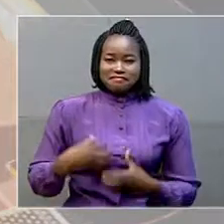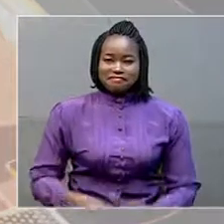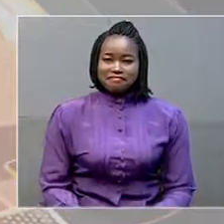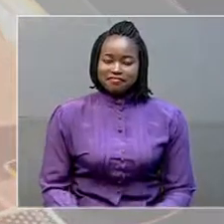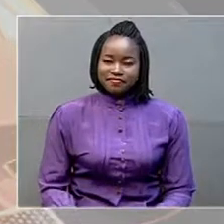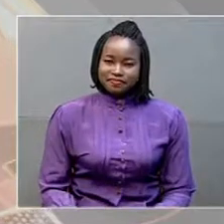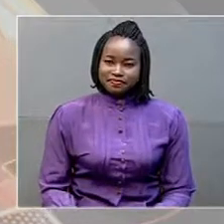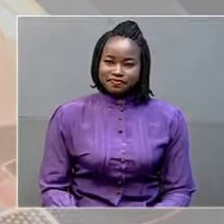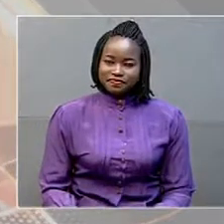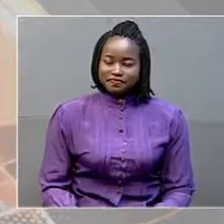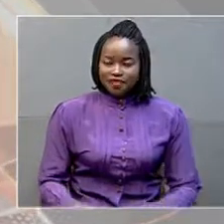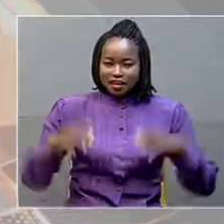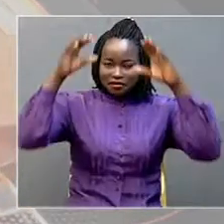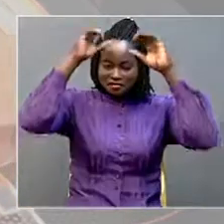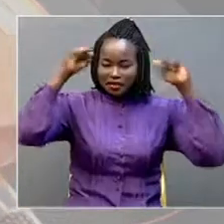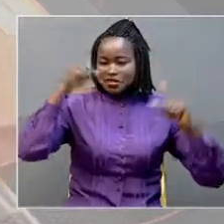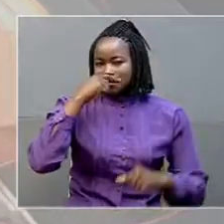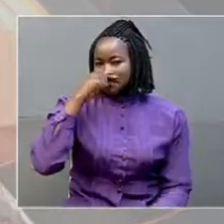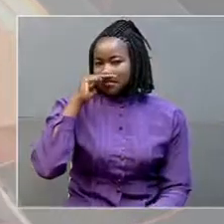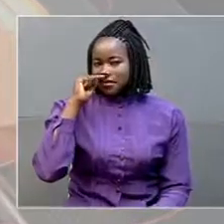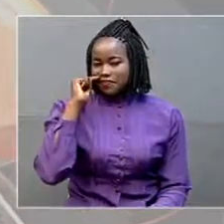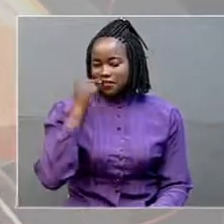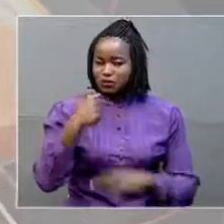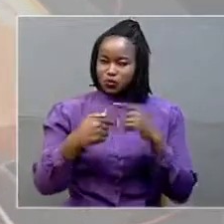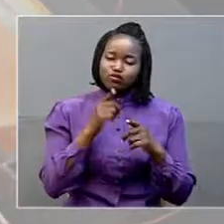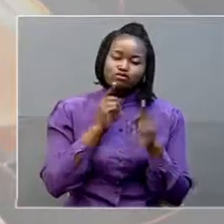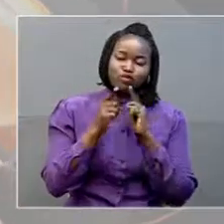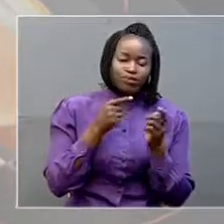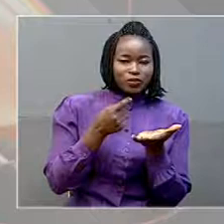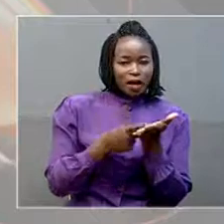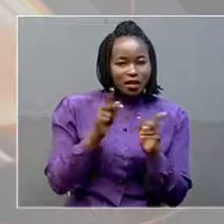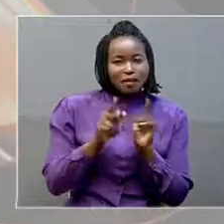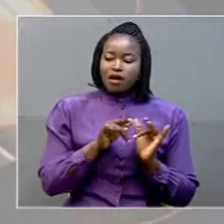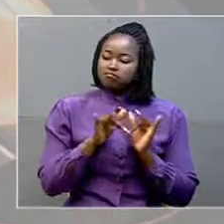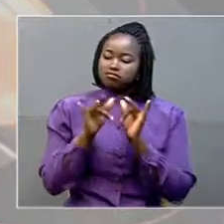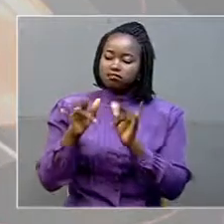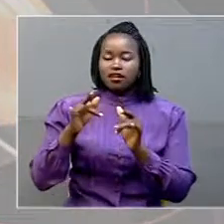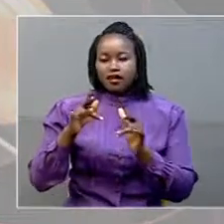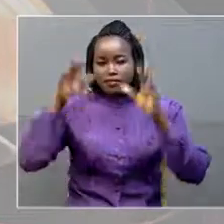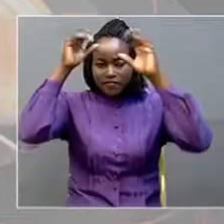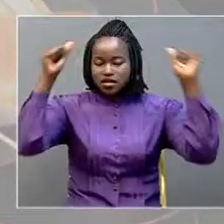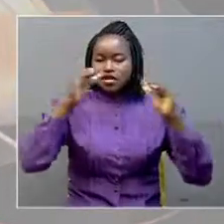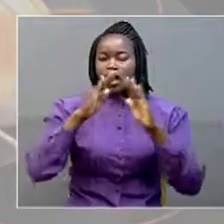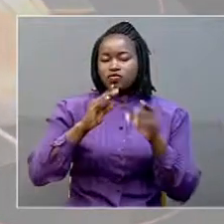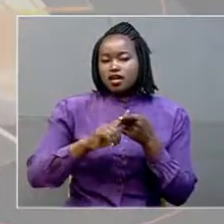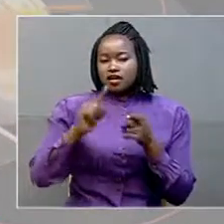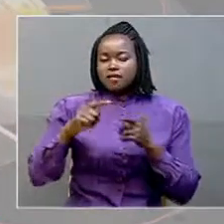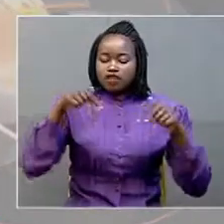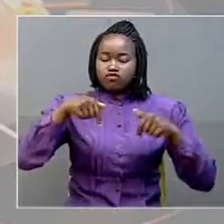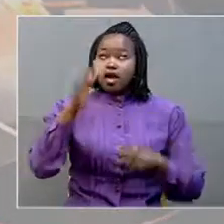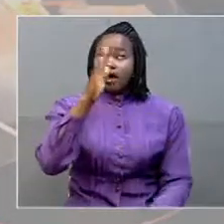His Excellency President Yorim Museveni addressing the Ugandans that gathered at State House in Tebe this afternoon.